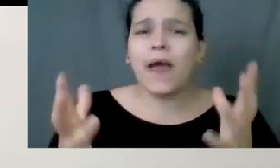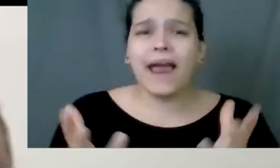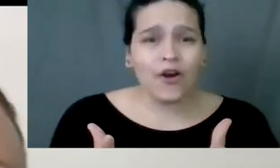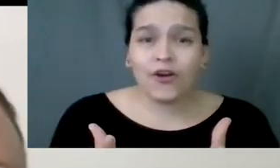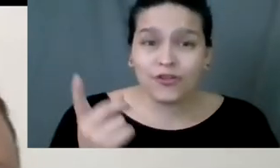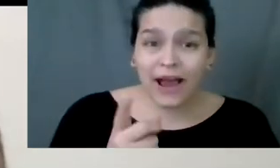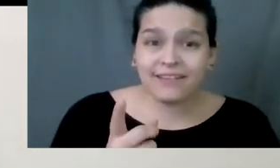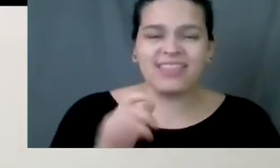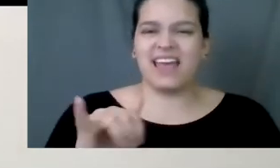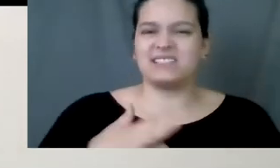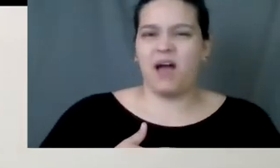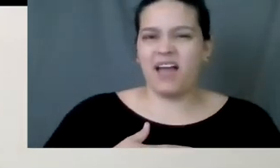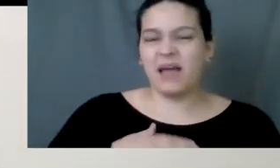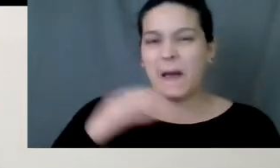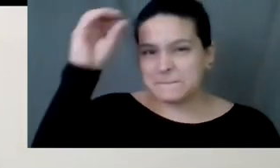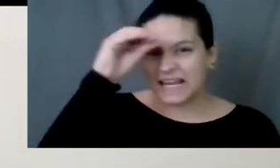So, yeah, that's what I'd say.